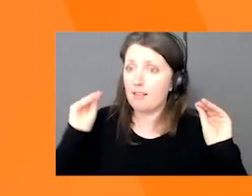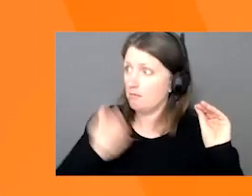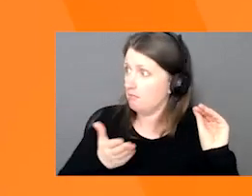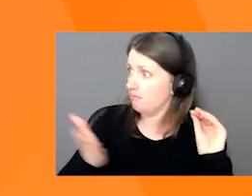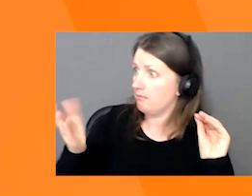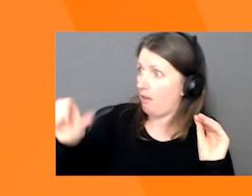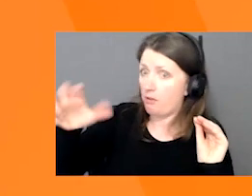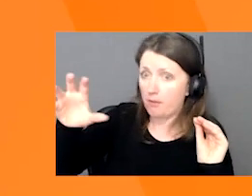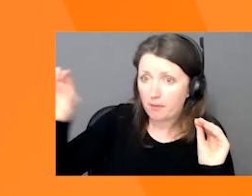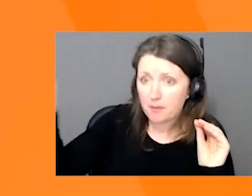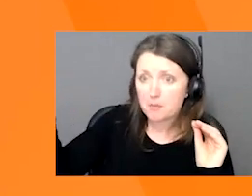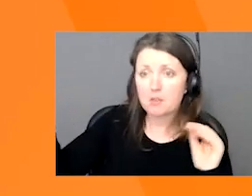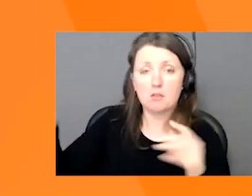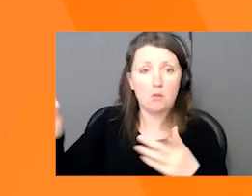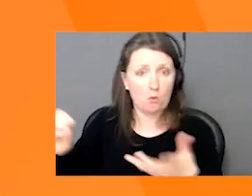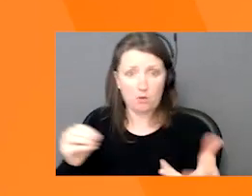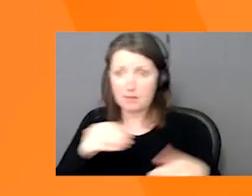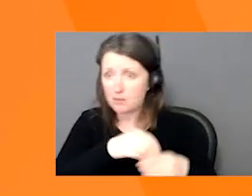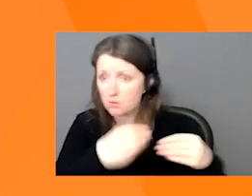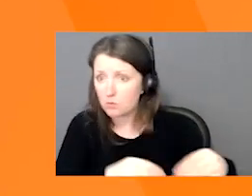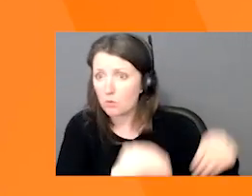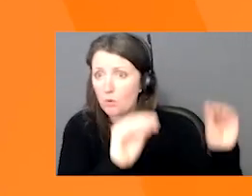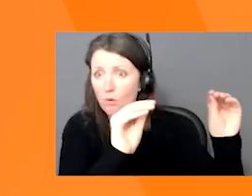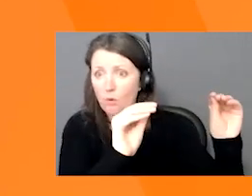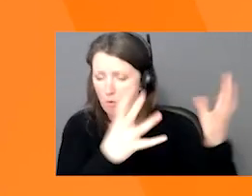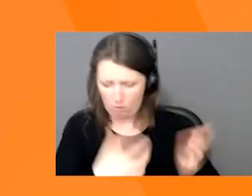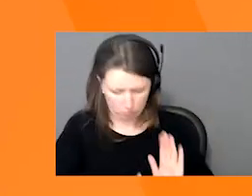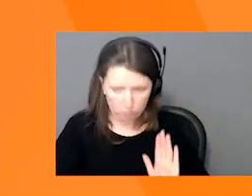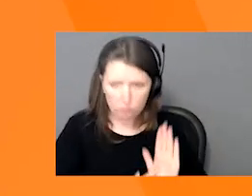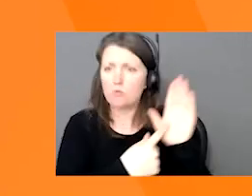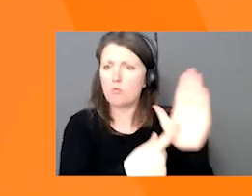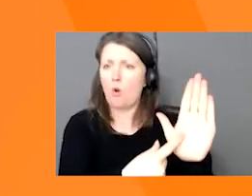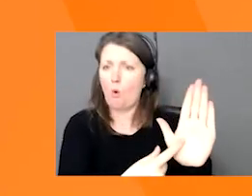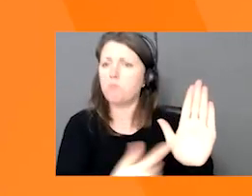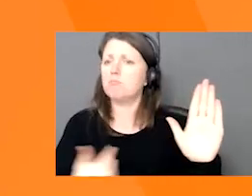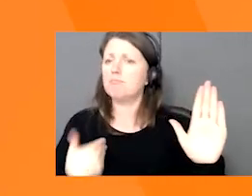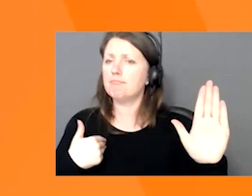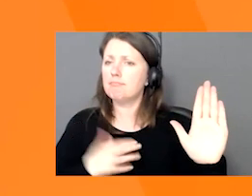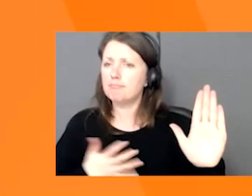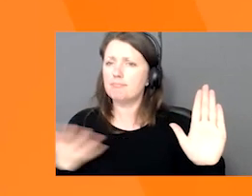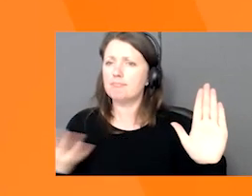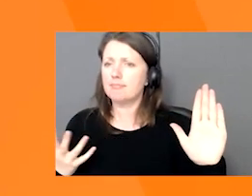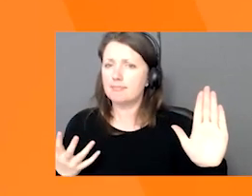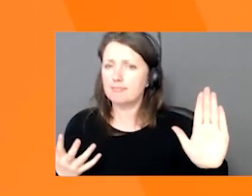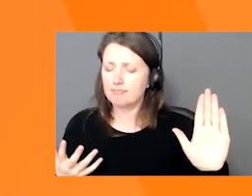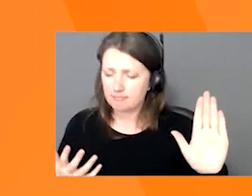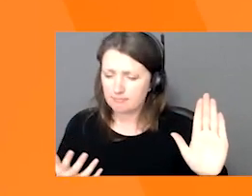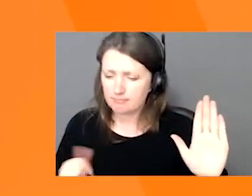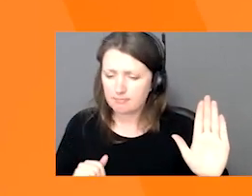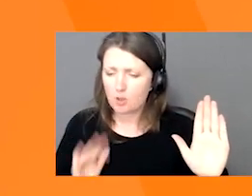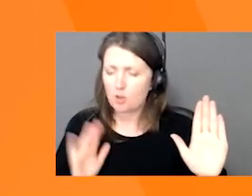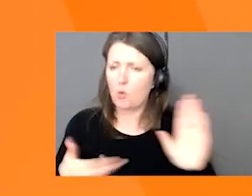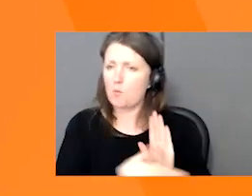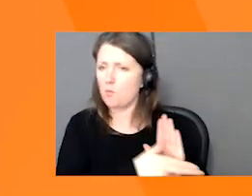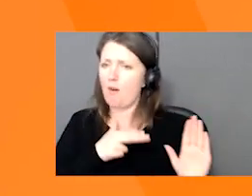want to make sure that your product is represented to the weight to the level of what your brand you're